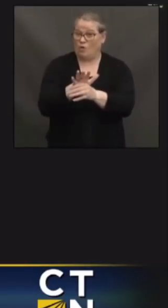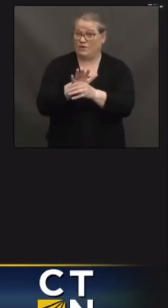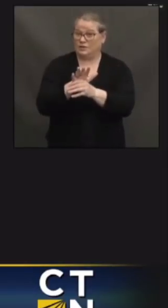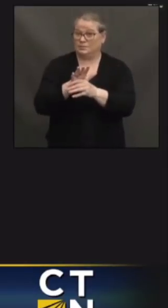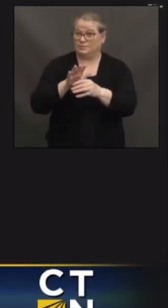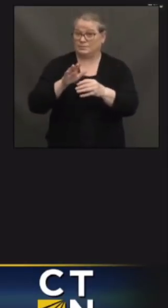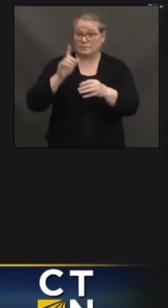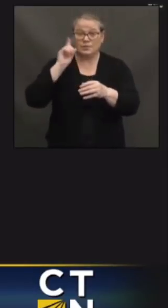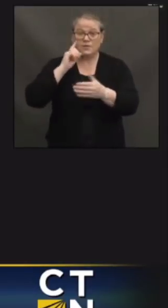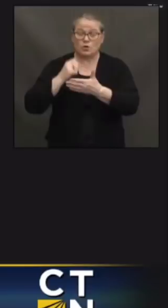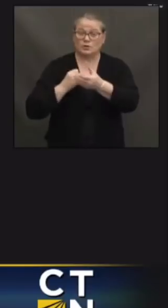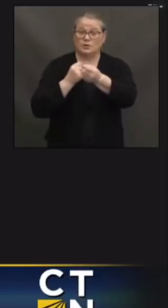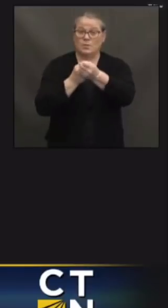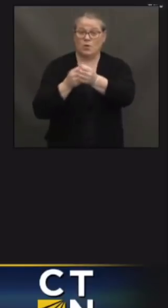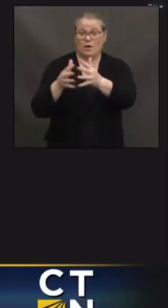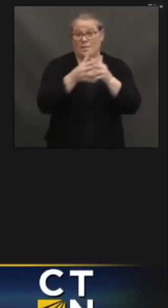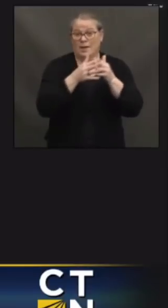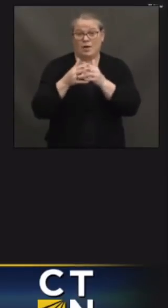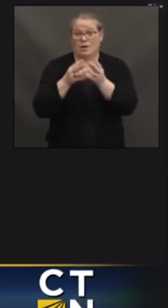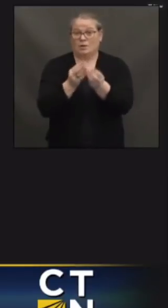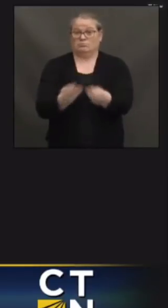understand it, signed by the President later this week.